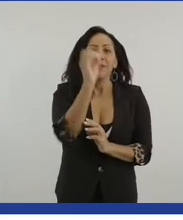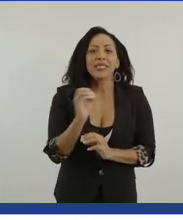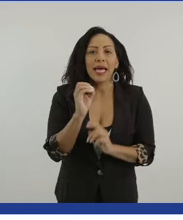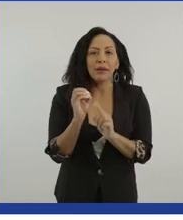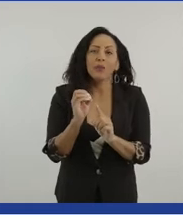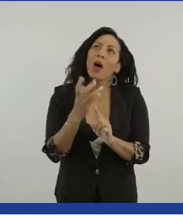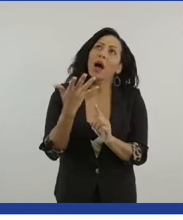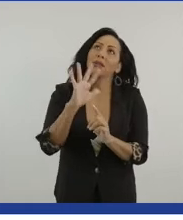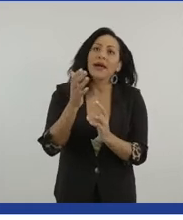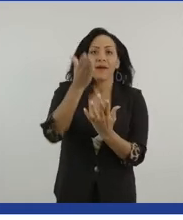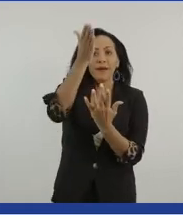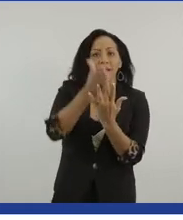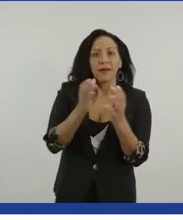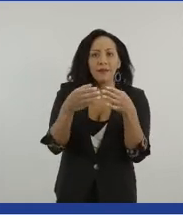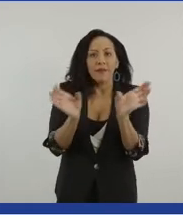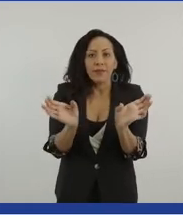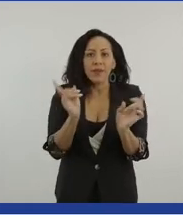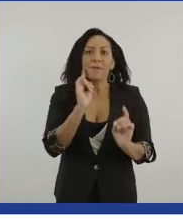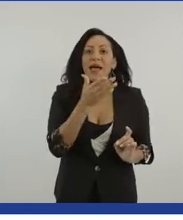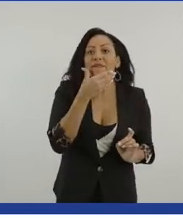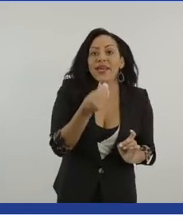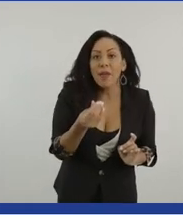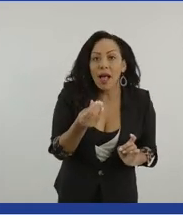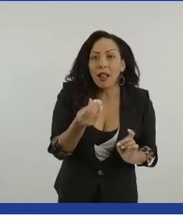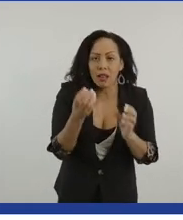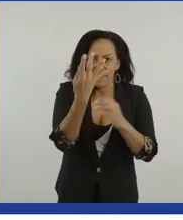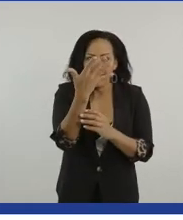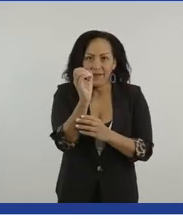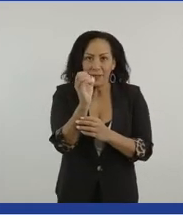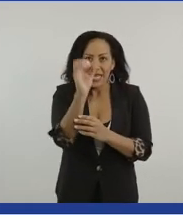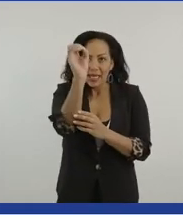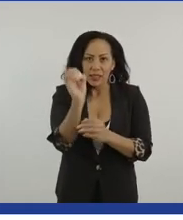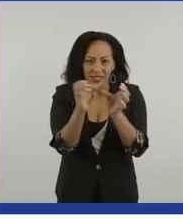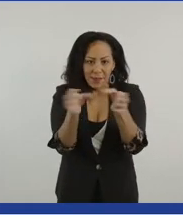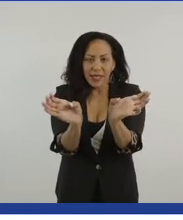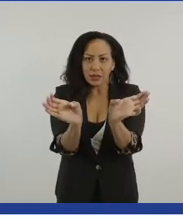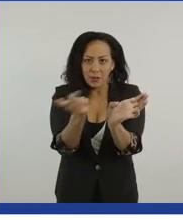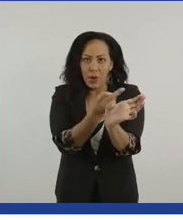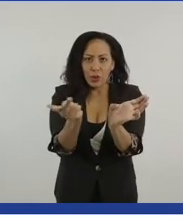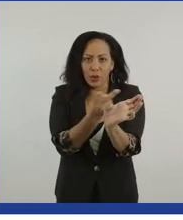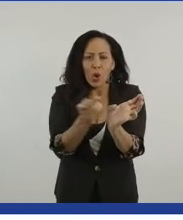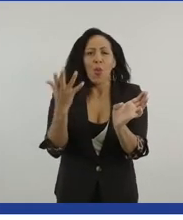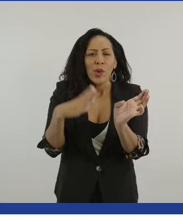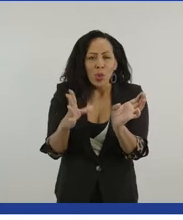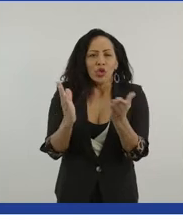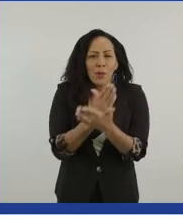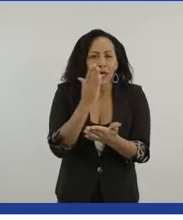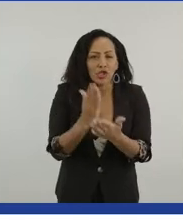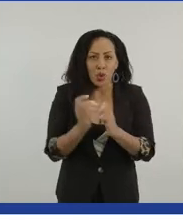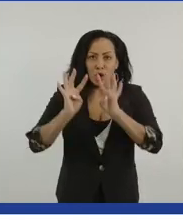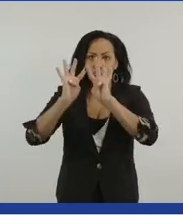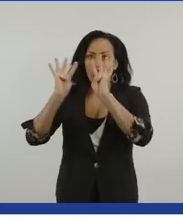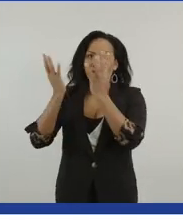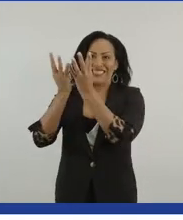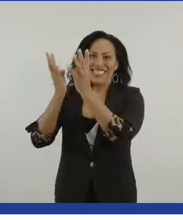a 50, 50 split of gender. So male, female, and we, we're trying to represent all minorities within our trustee group.